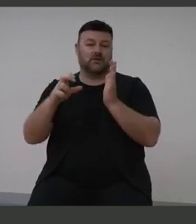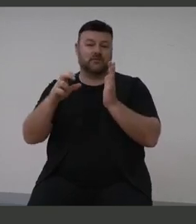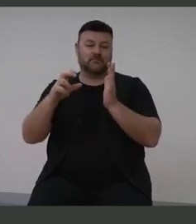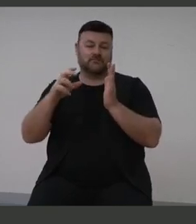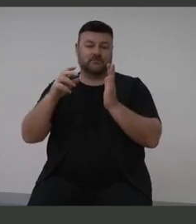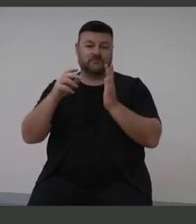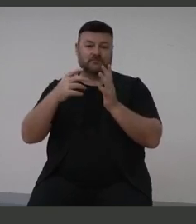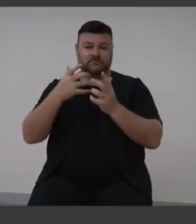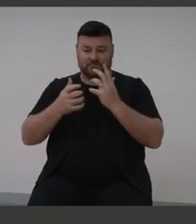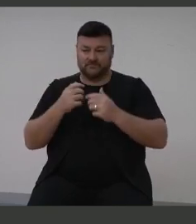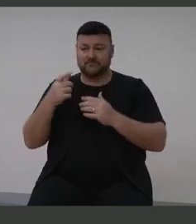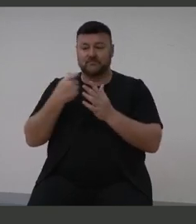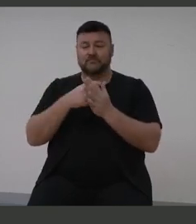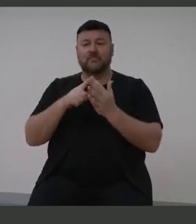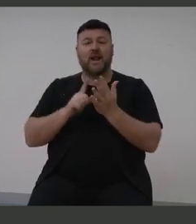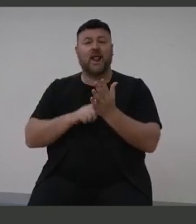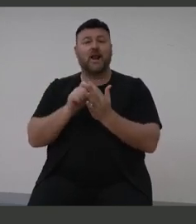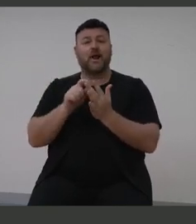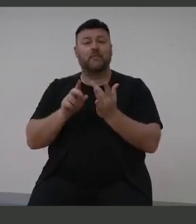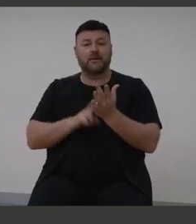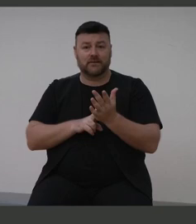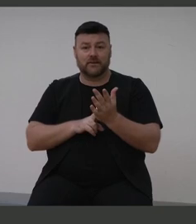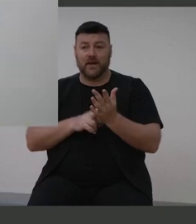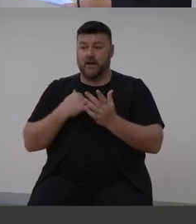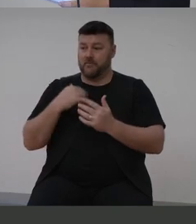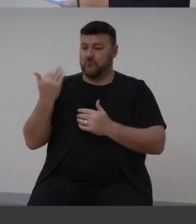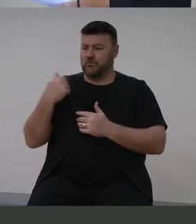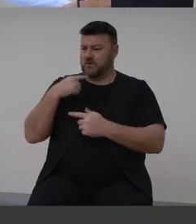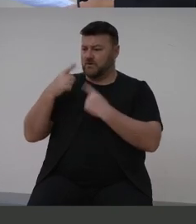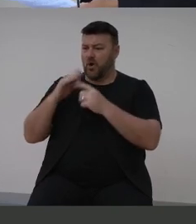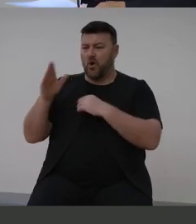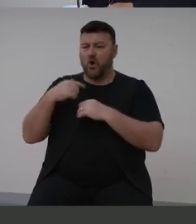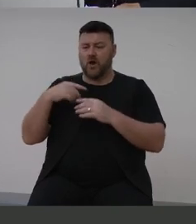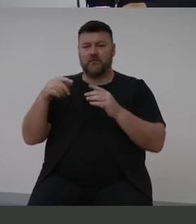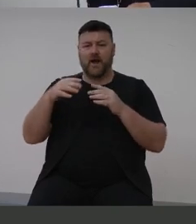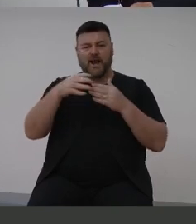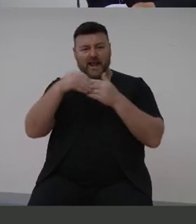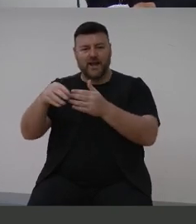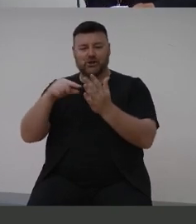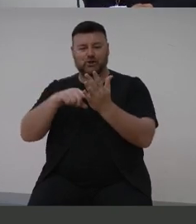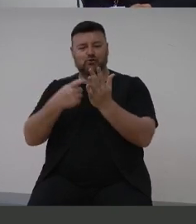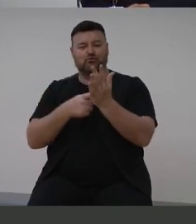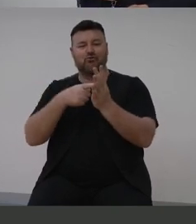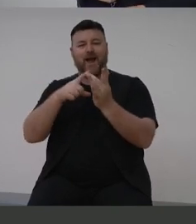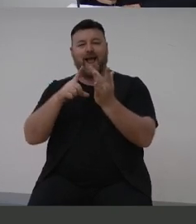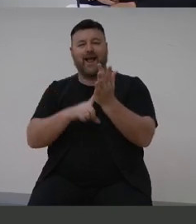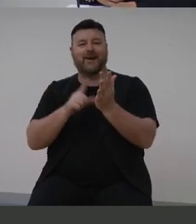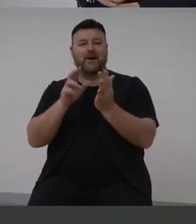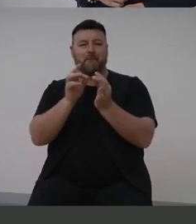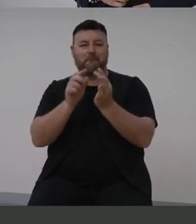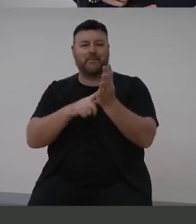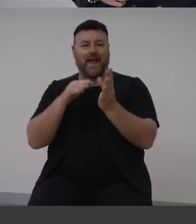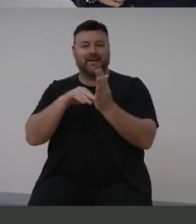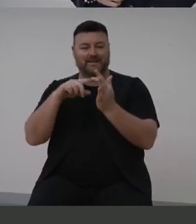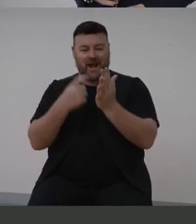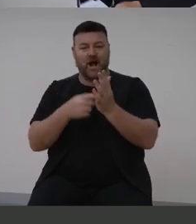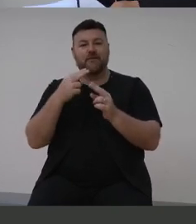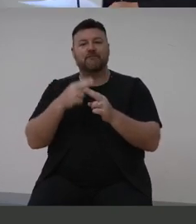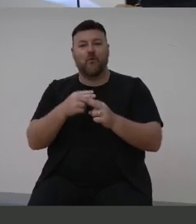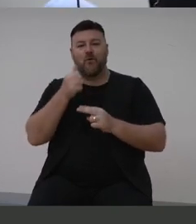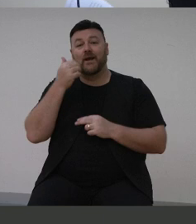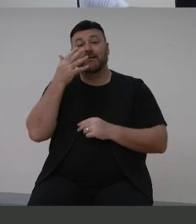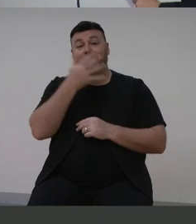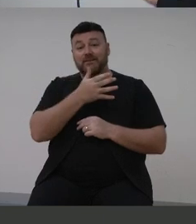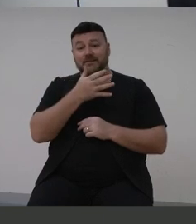Kelvin was described in the Lancet recently as a trailblazer in Indigenous health in Australia and is well known for his leadership in the area.